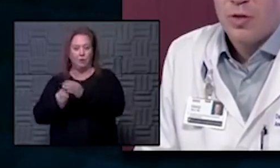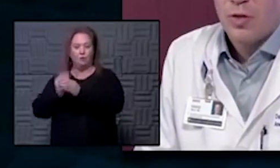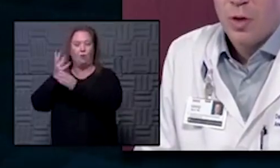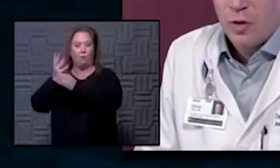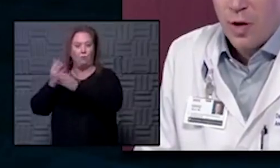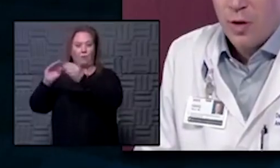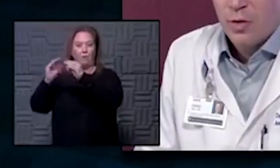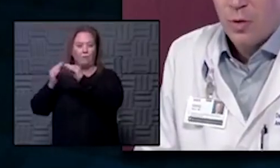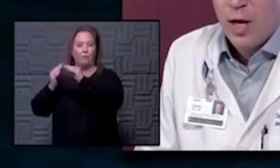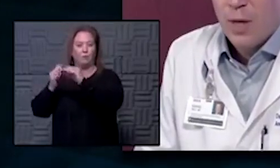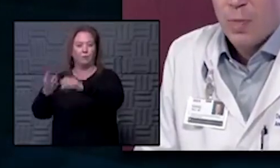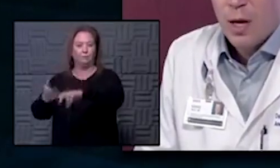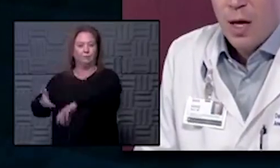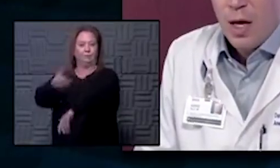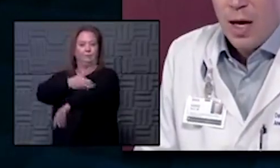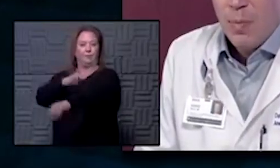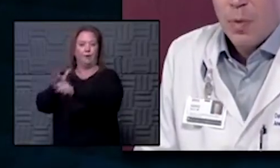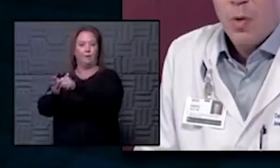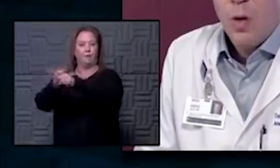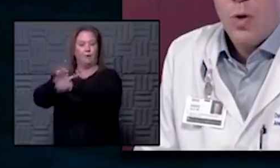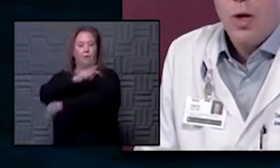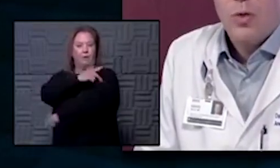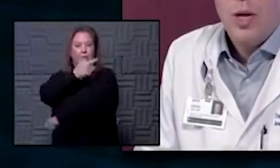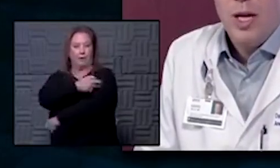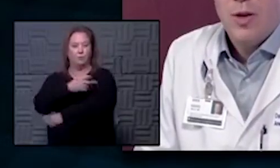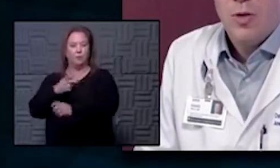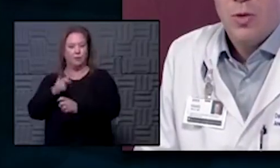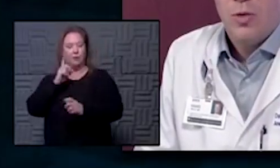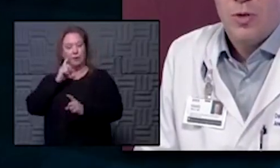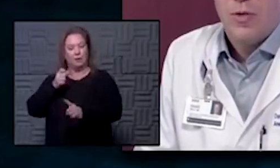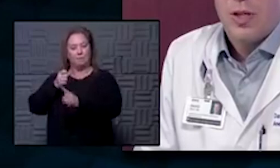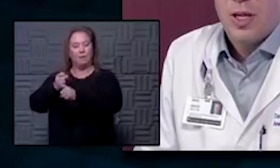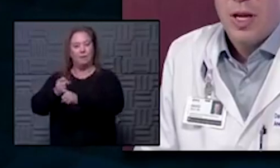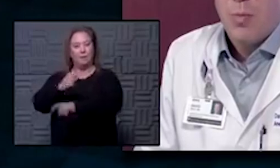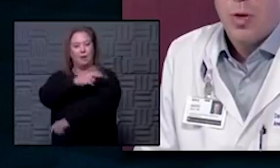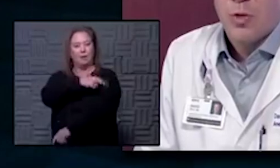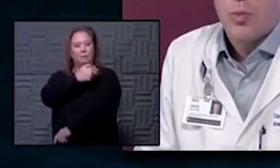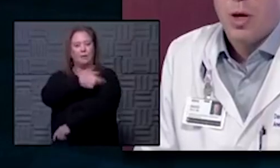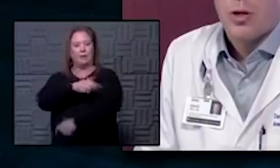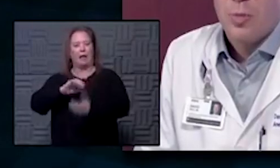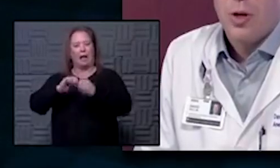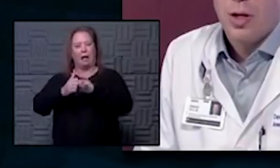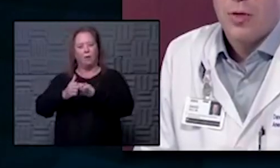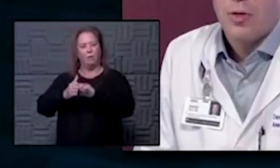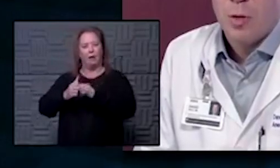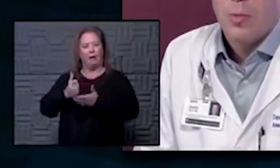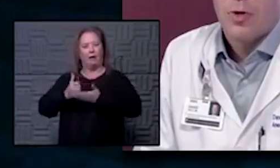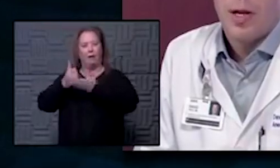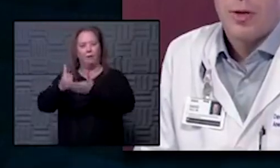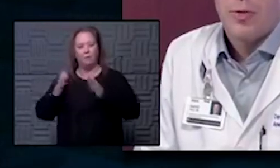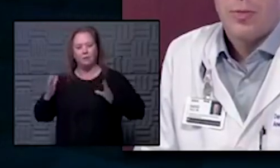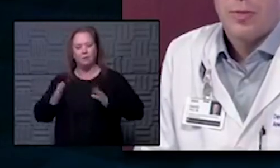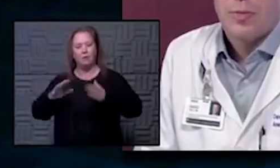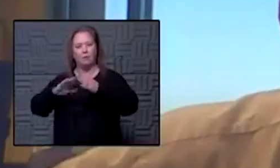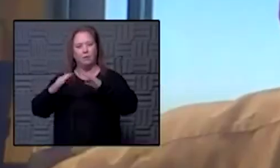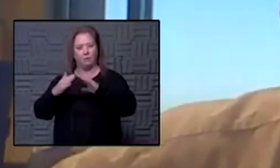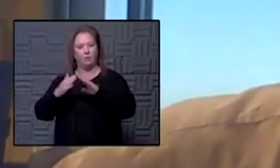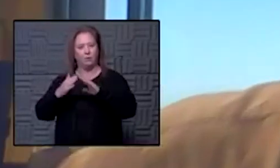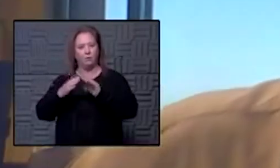hospitalizations in those areas as well. Um what what do we need to do specifically to help those smaller communities from your perspective?